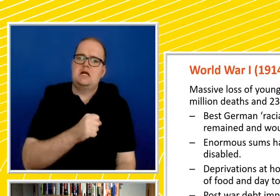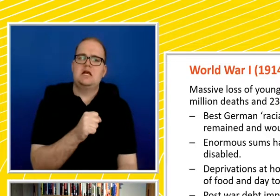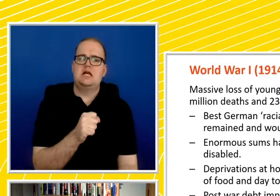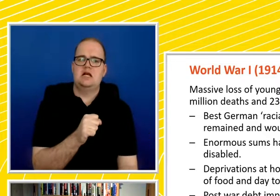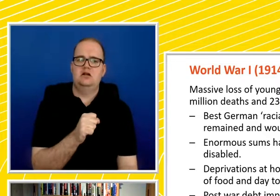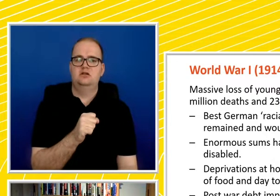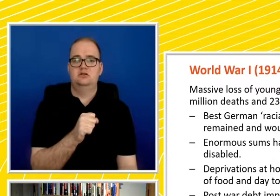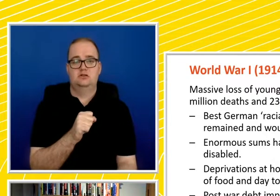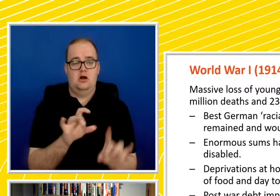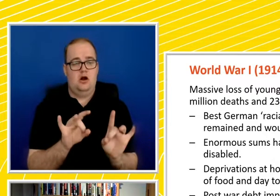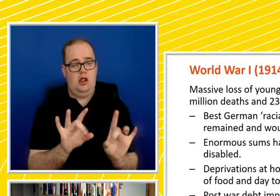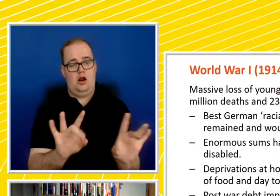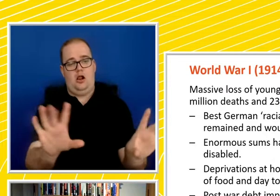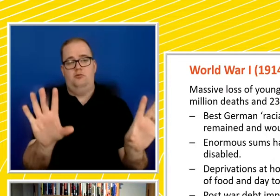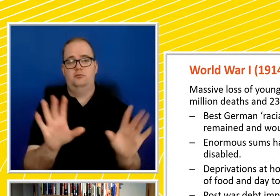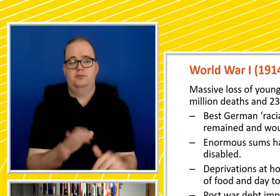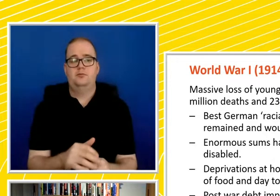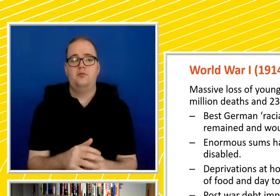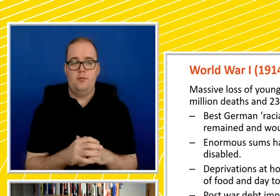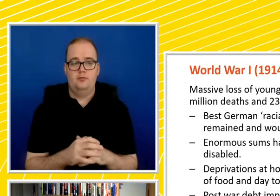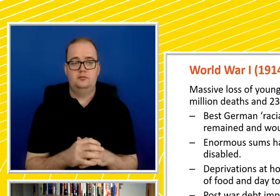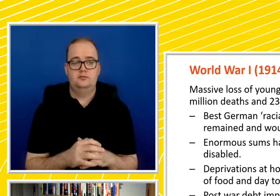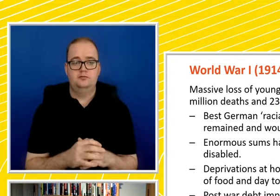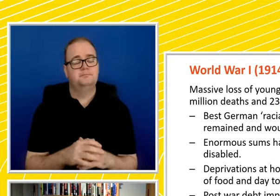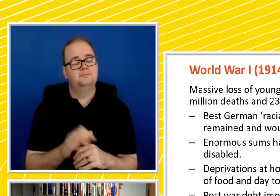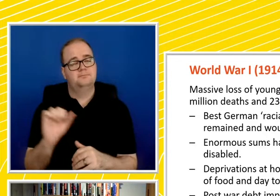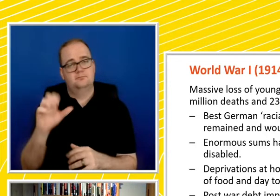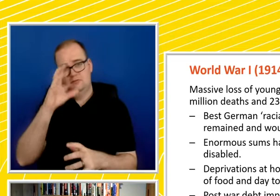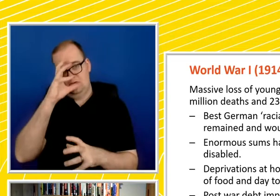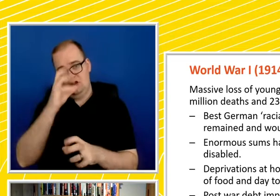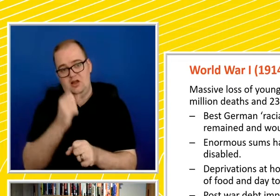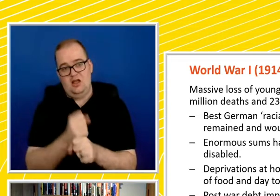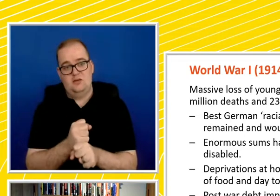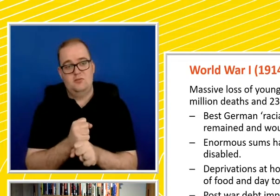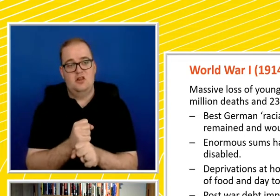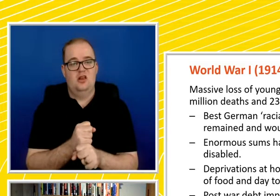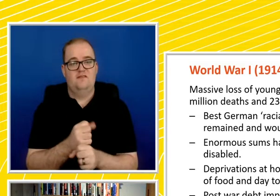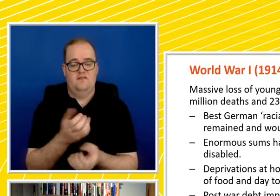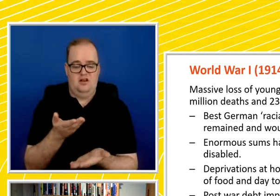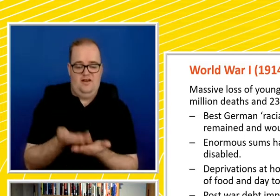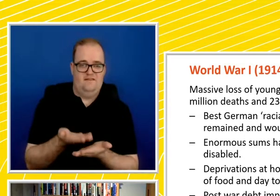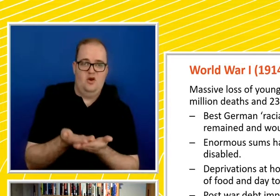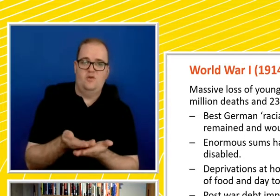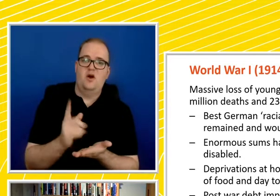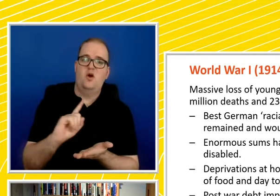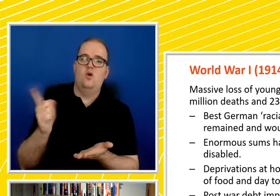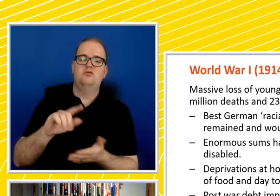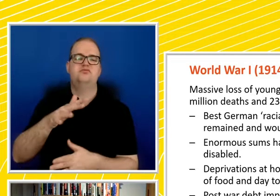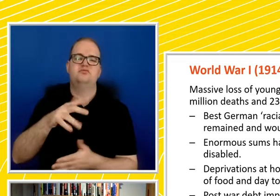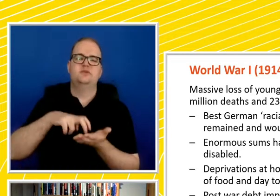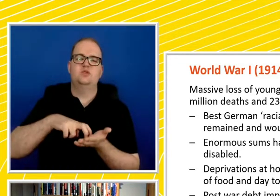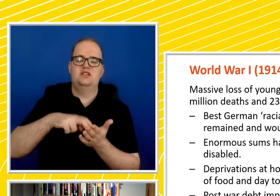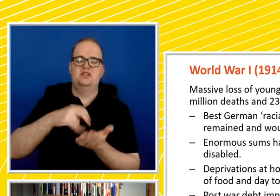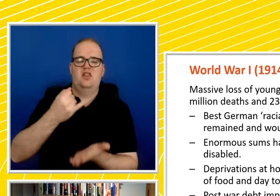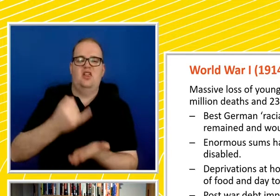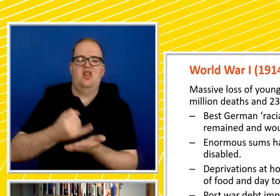been greatly destroyed. And there's this belief that we've been left with this inferior racial stock. And